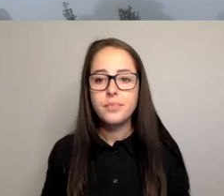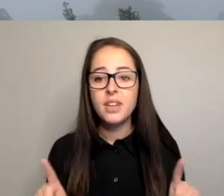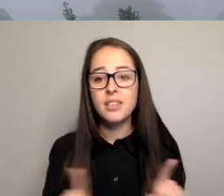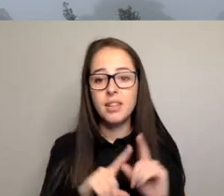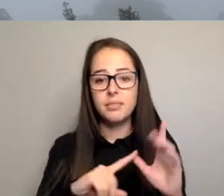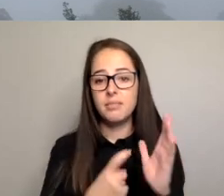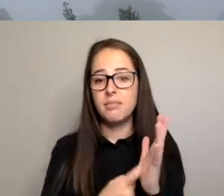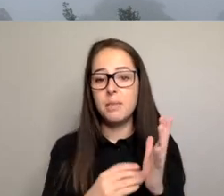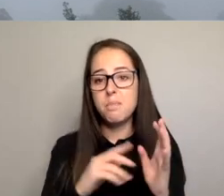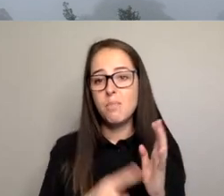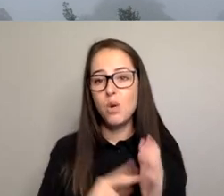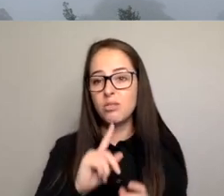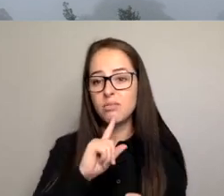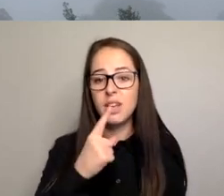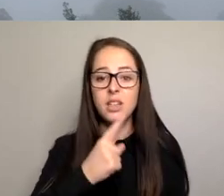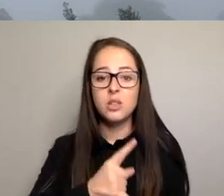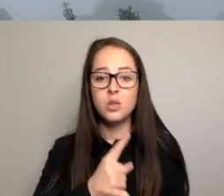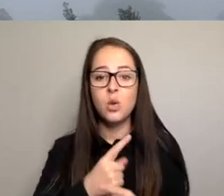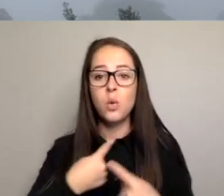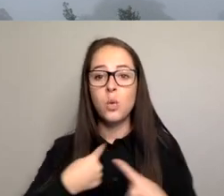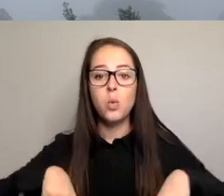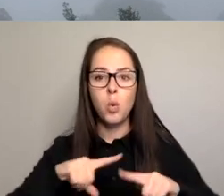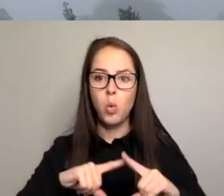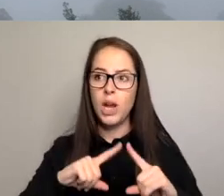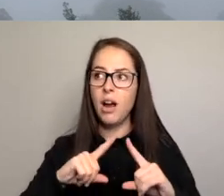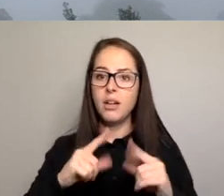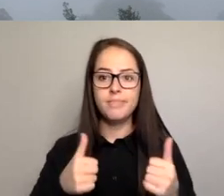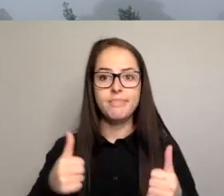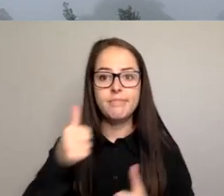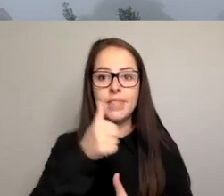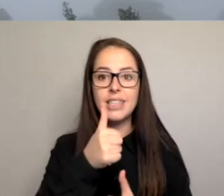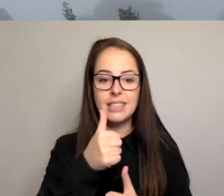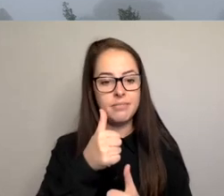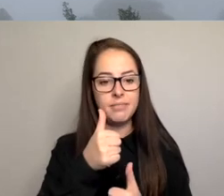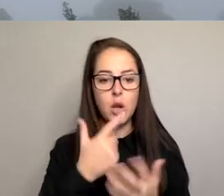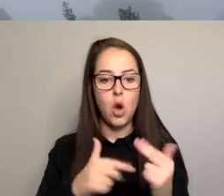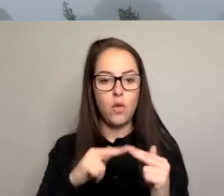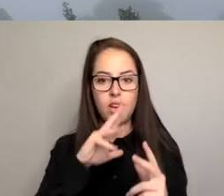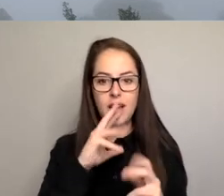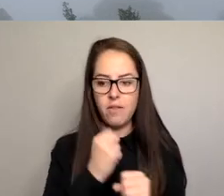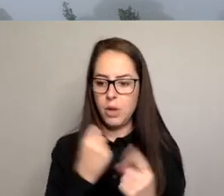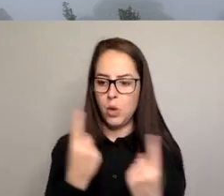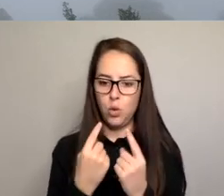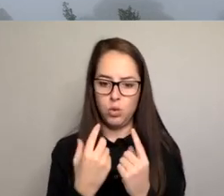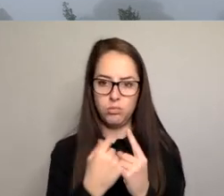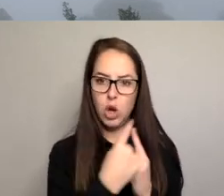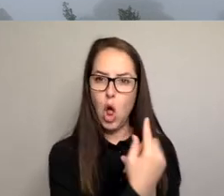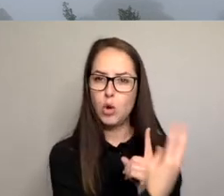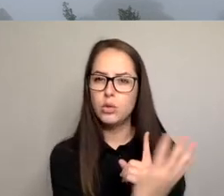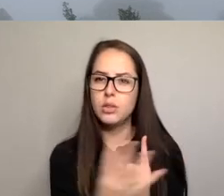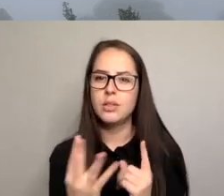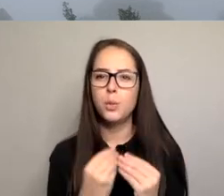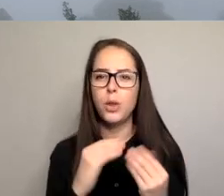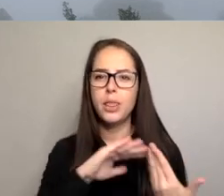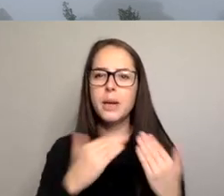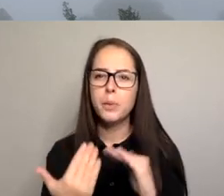as well, the fact that we are the tier of government closest to the community. I mean, one of the things that I very much hope